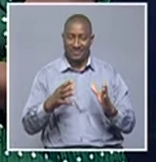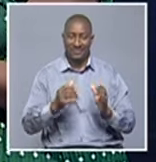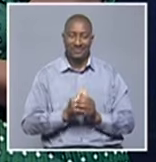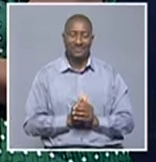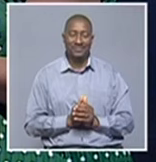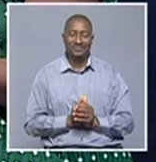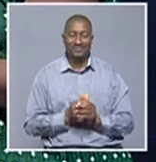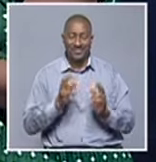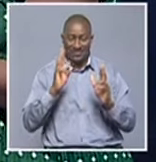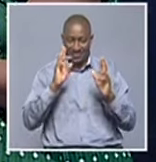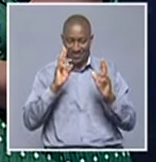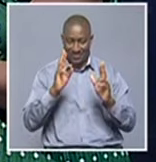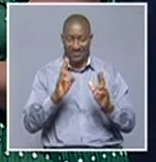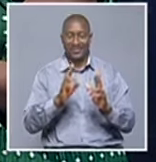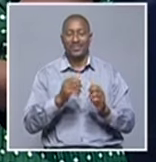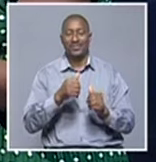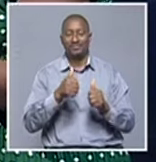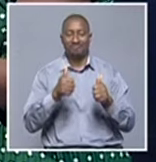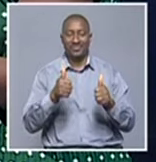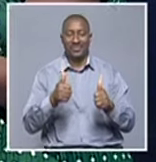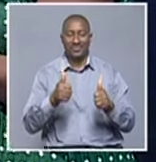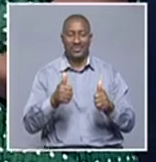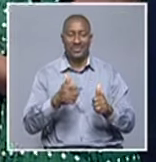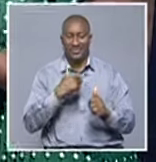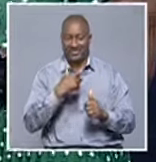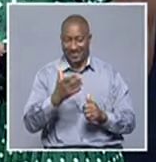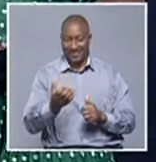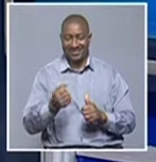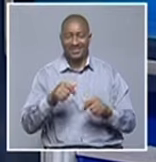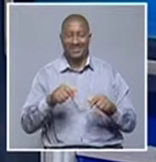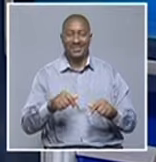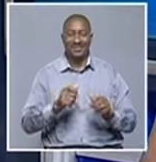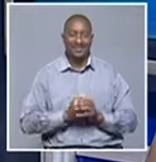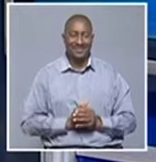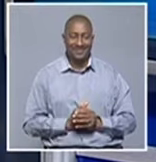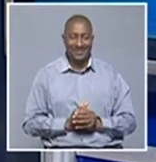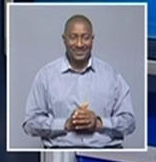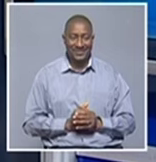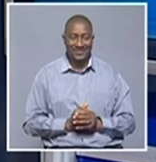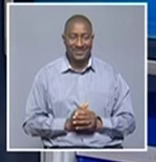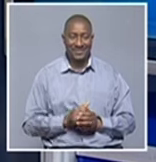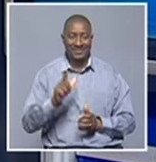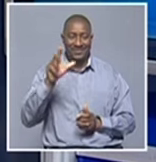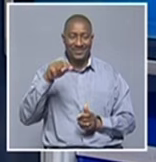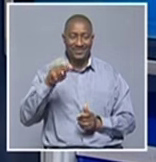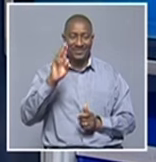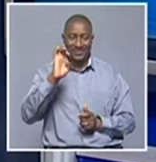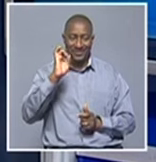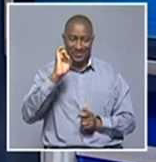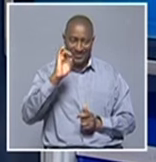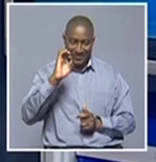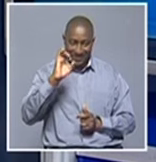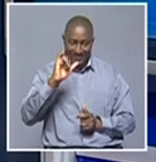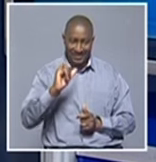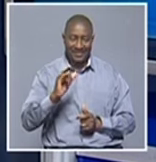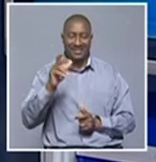all the best with the event thank you so much for having me lovely all right lucy k rocco joining us in studio talking to us about